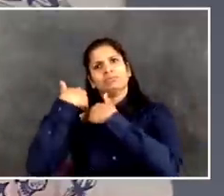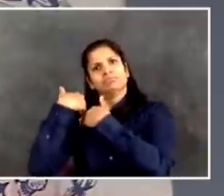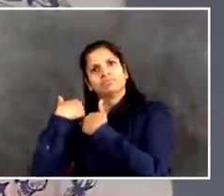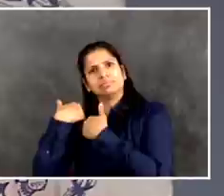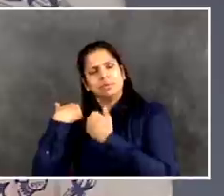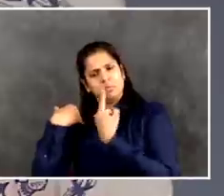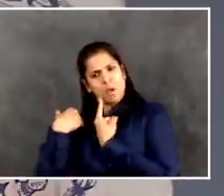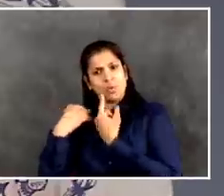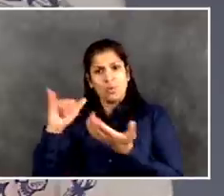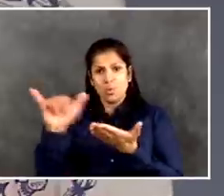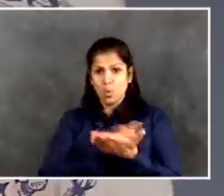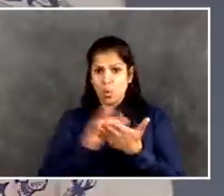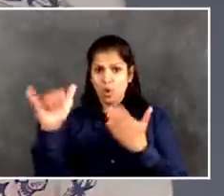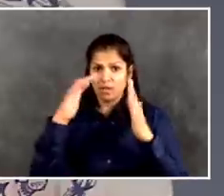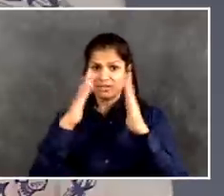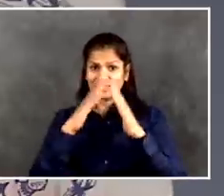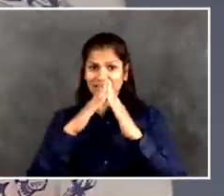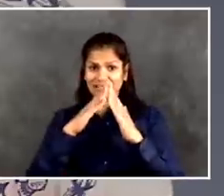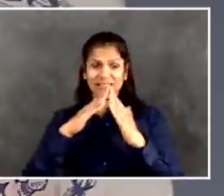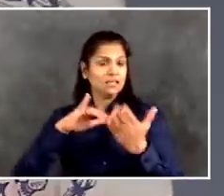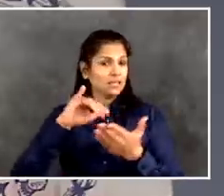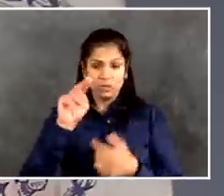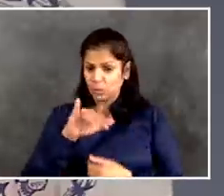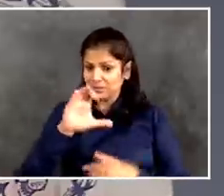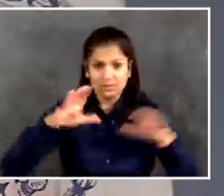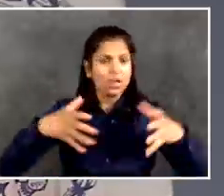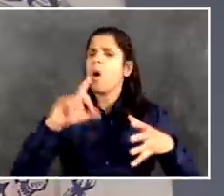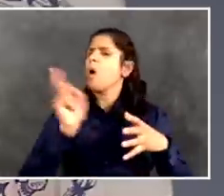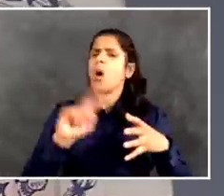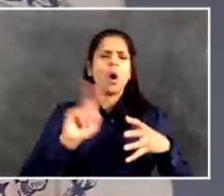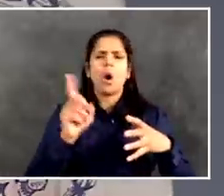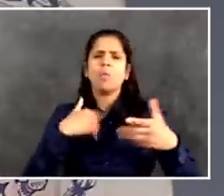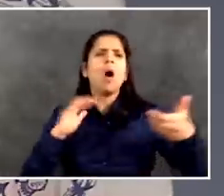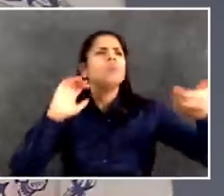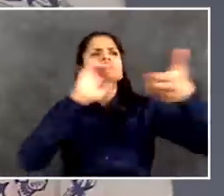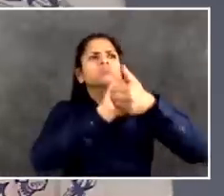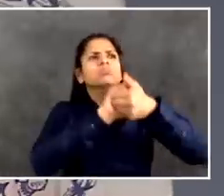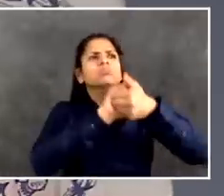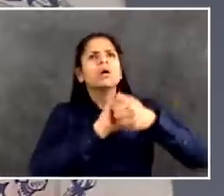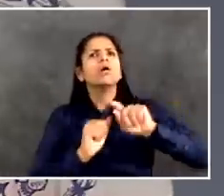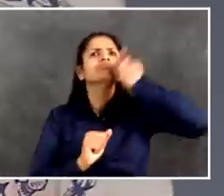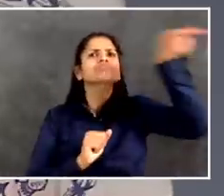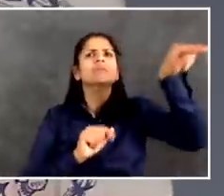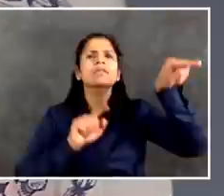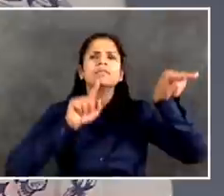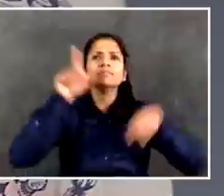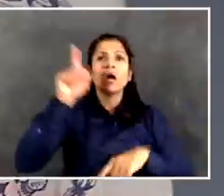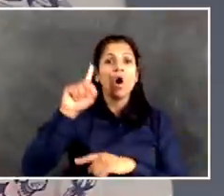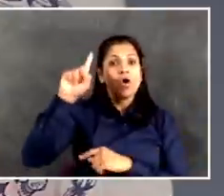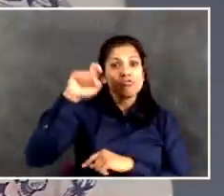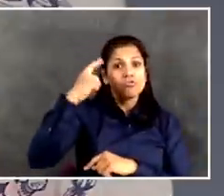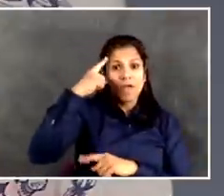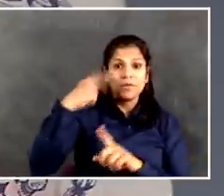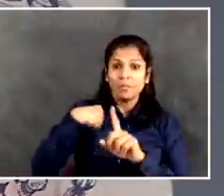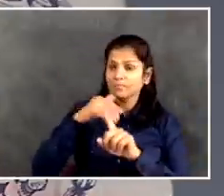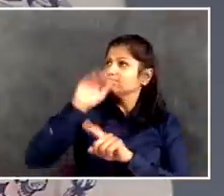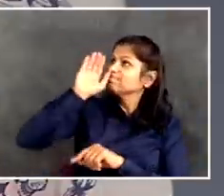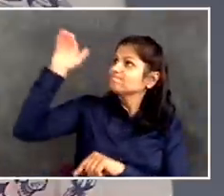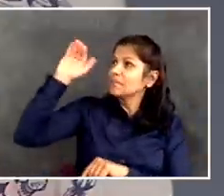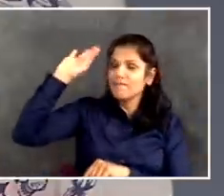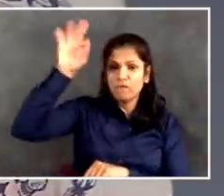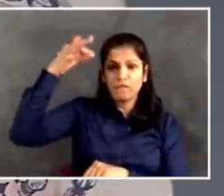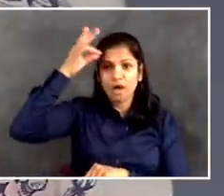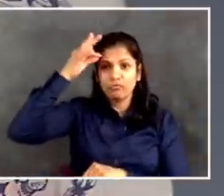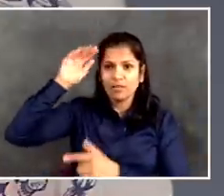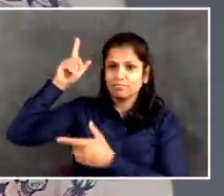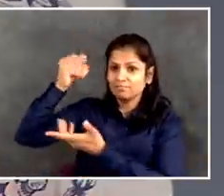federal help always. We need a lot more people to be made eligible for food stamps for the SNAP